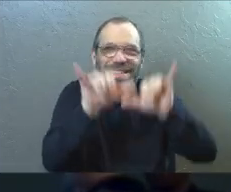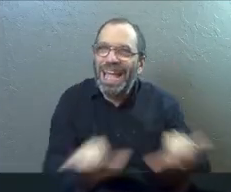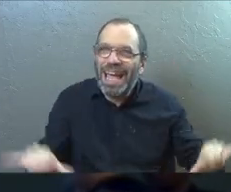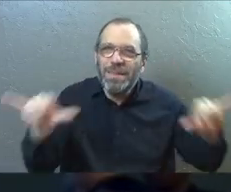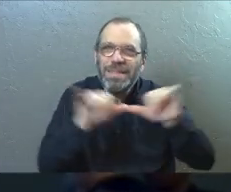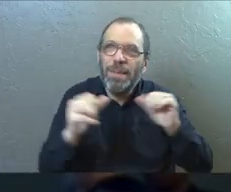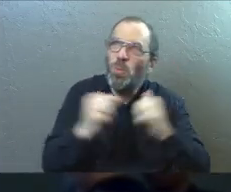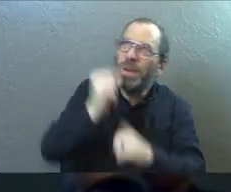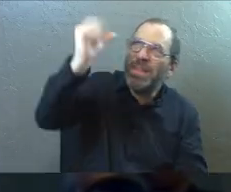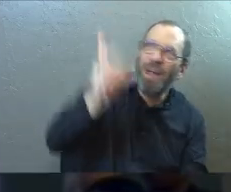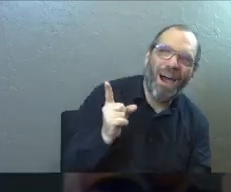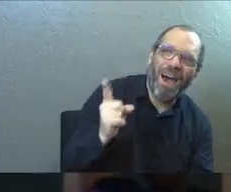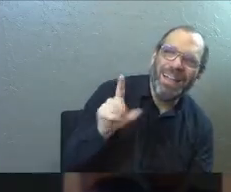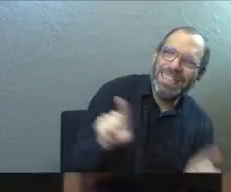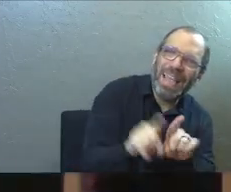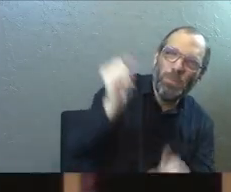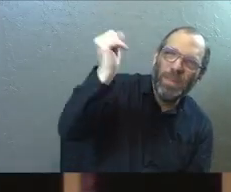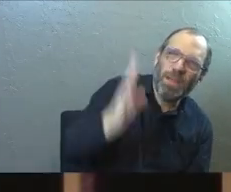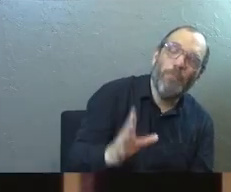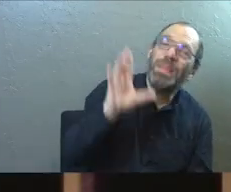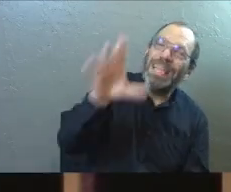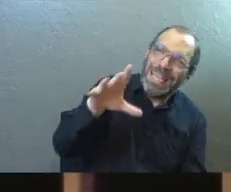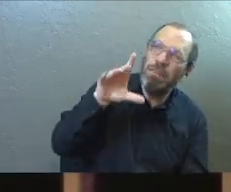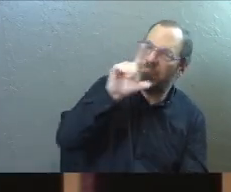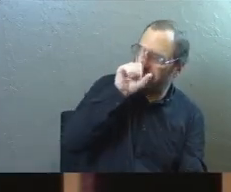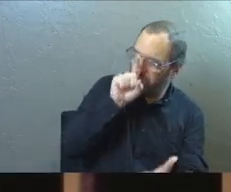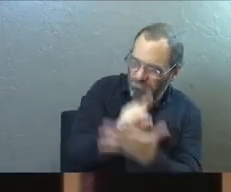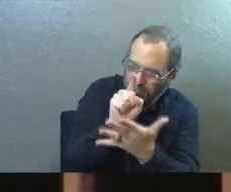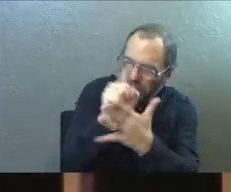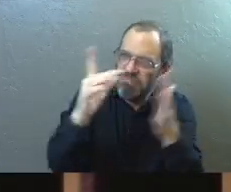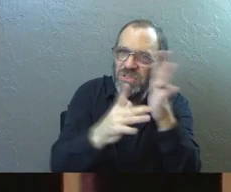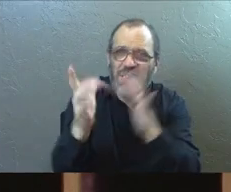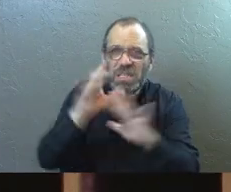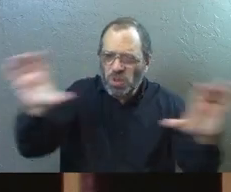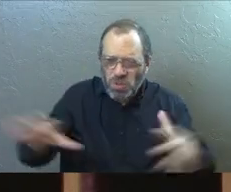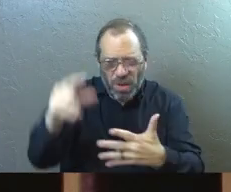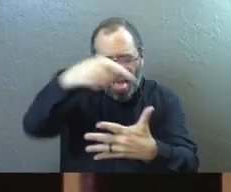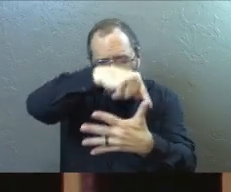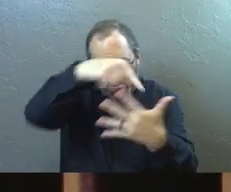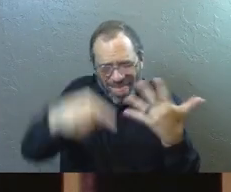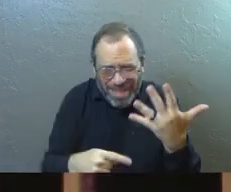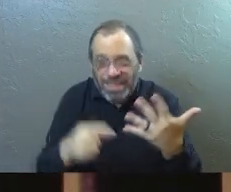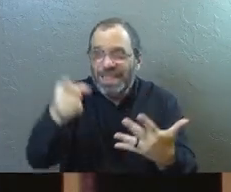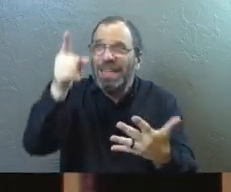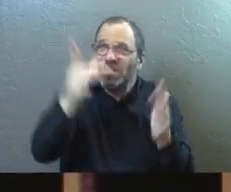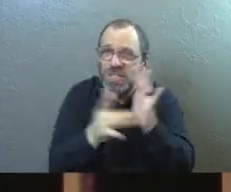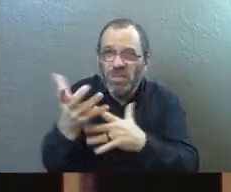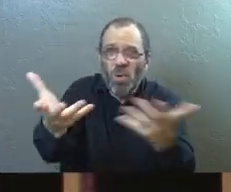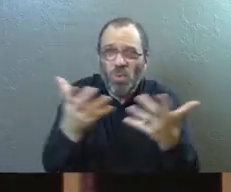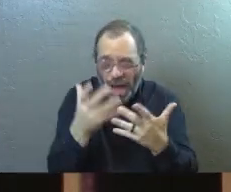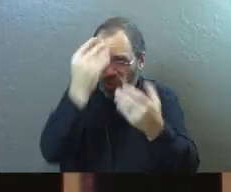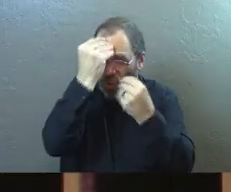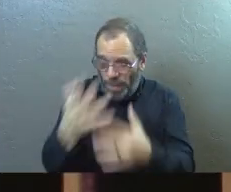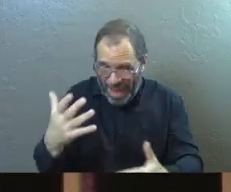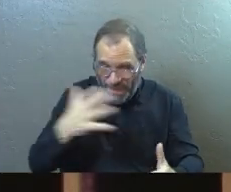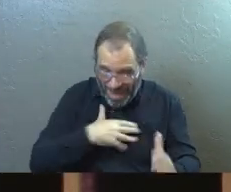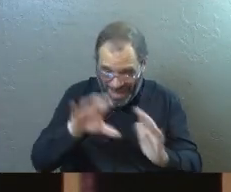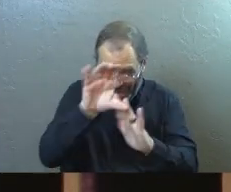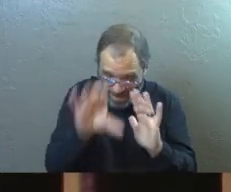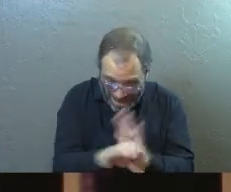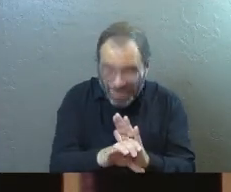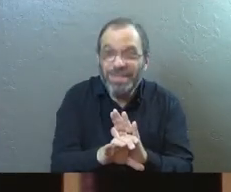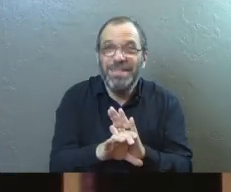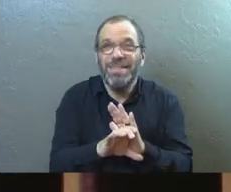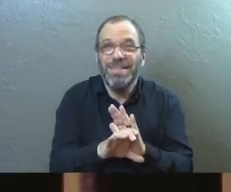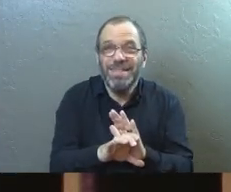same thing with God. When you're in love with Jesus, you do all the things that Jesus wants. You obey my commands.